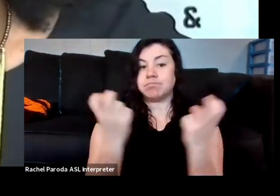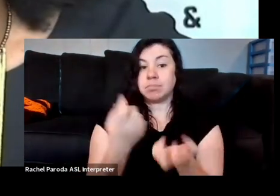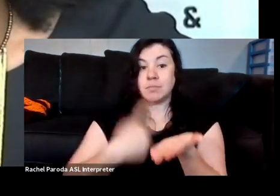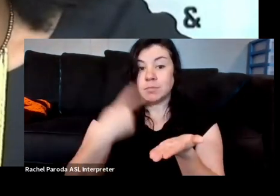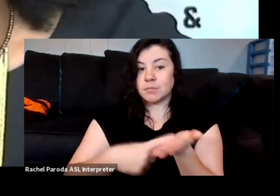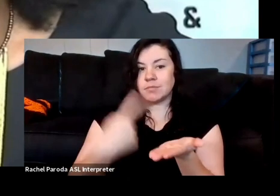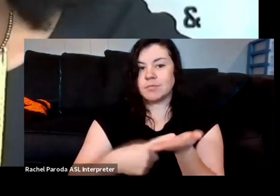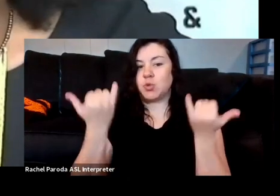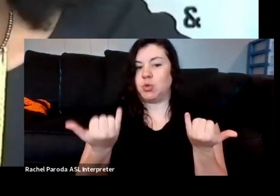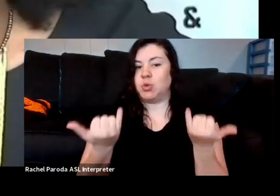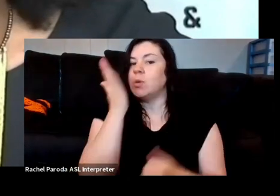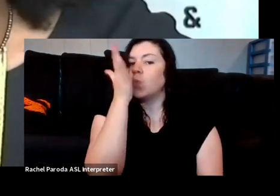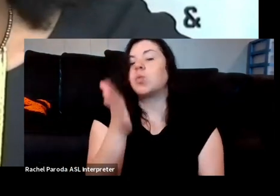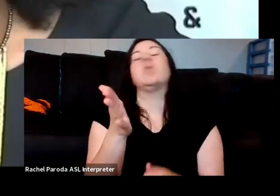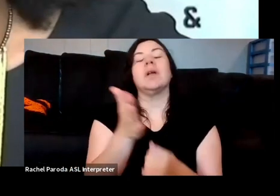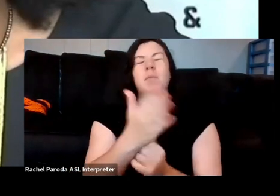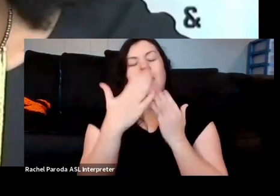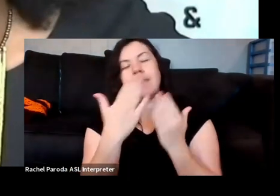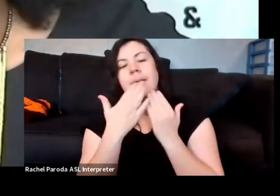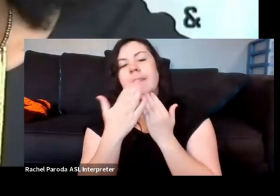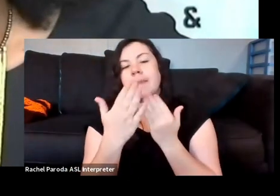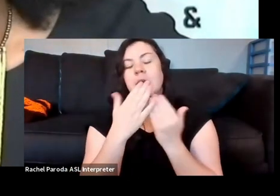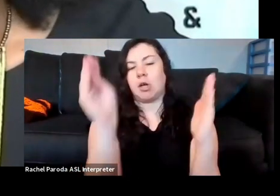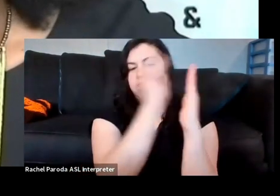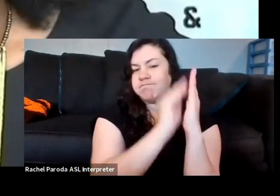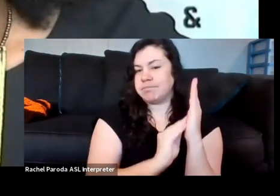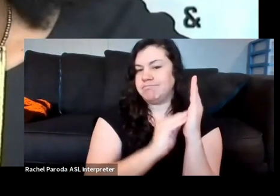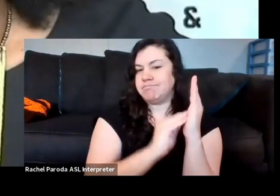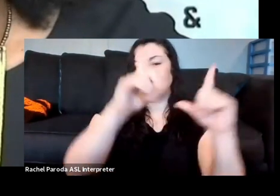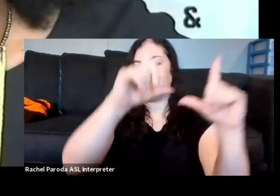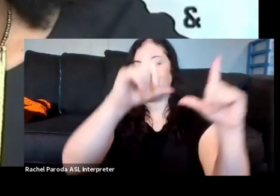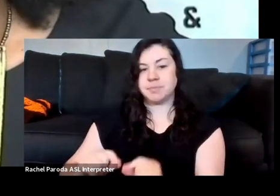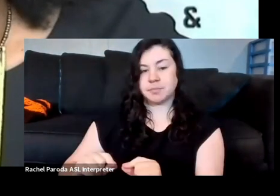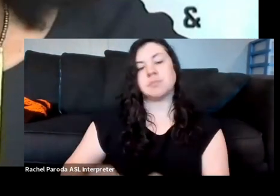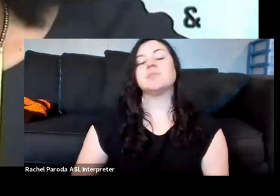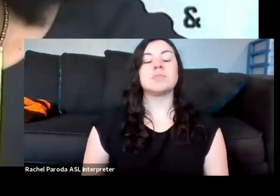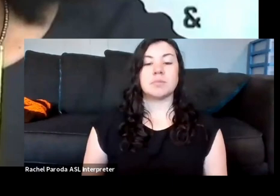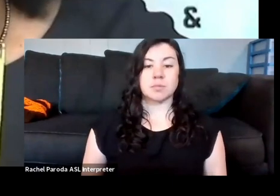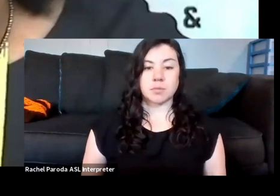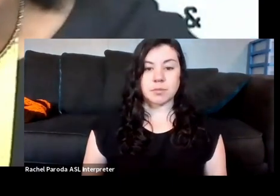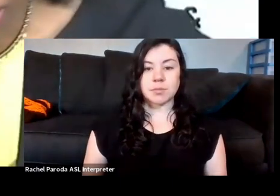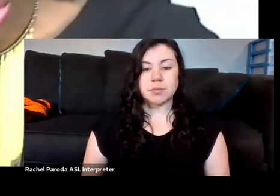So, thank you for doing that. And I'm just going to go ahead and close the poll. You can close that on your screen.